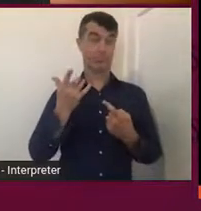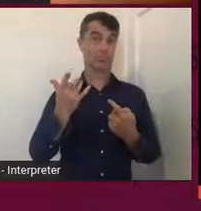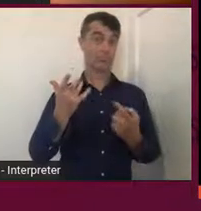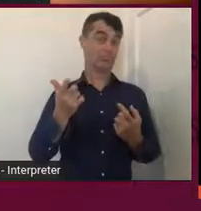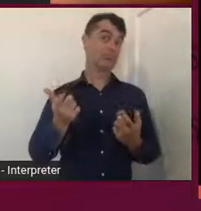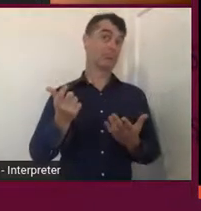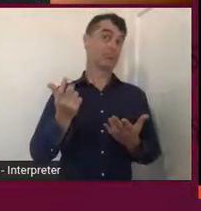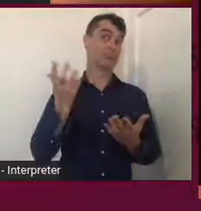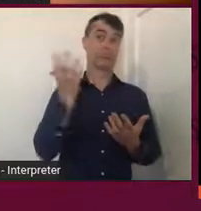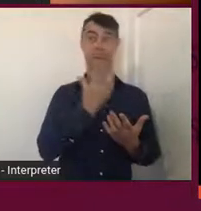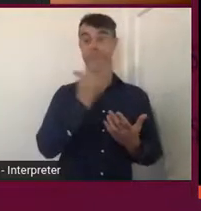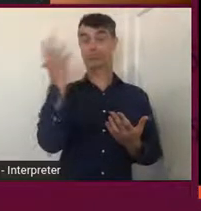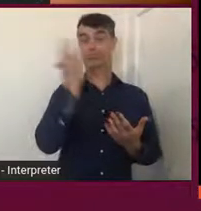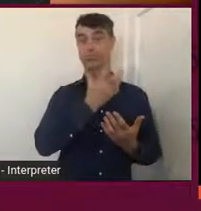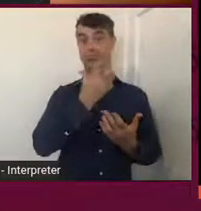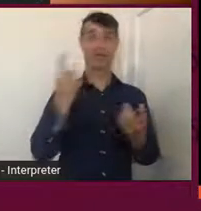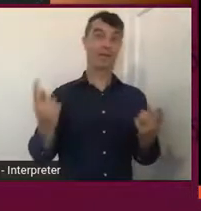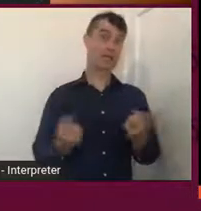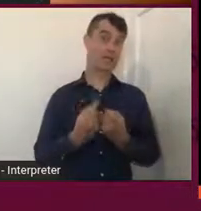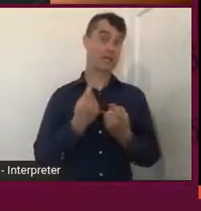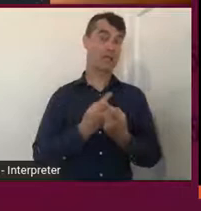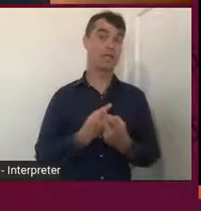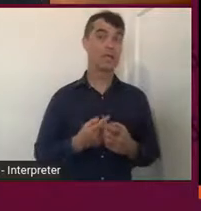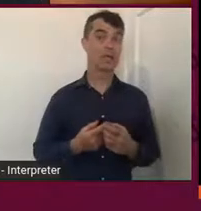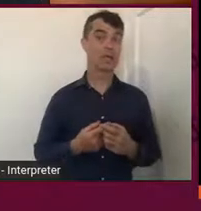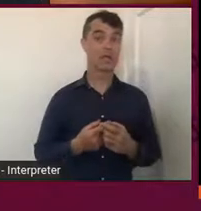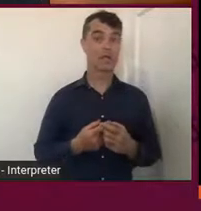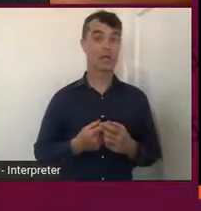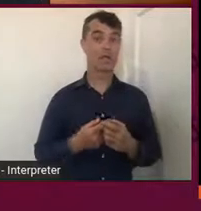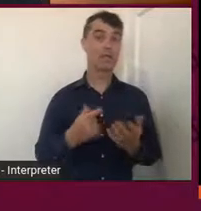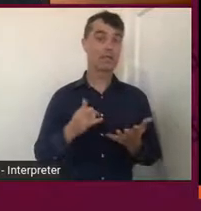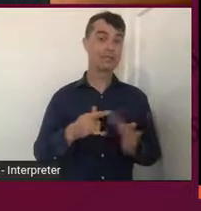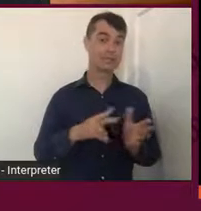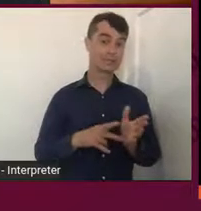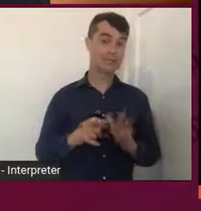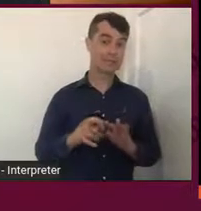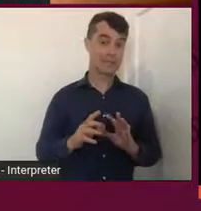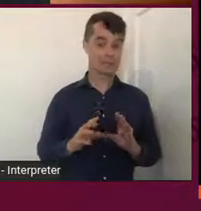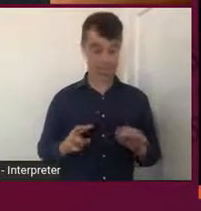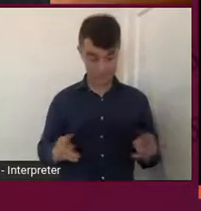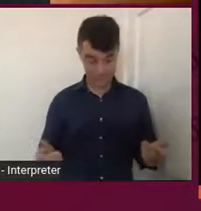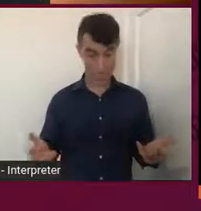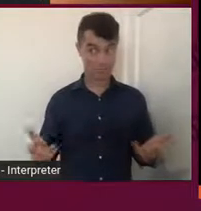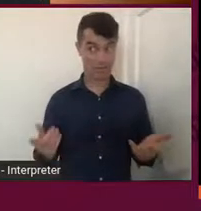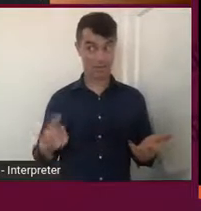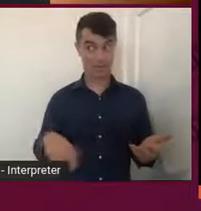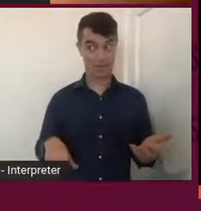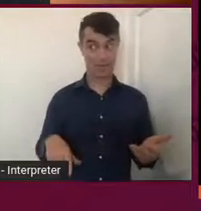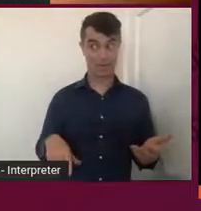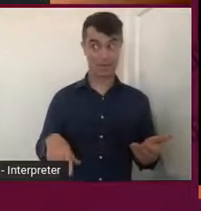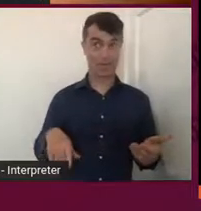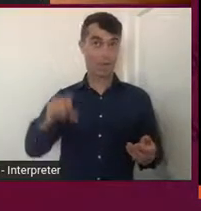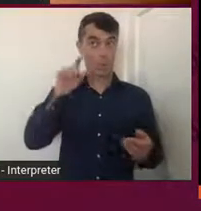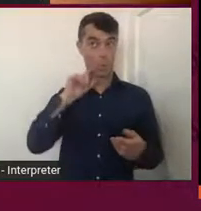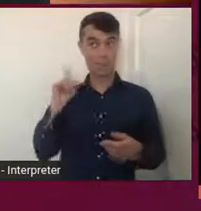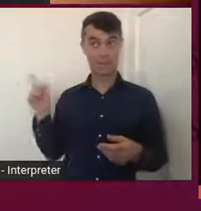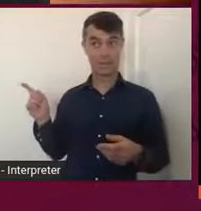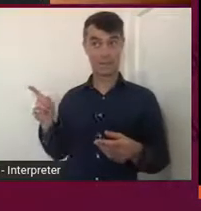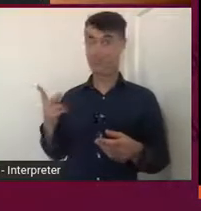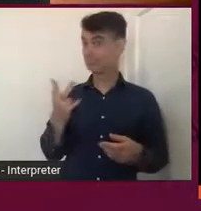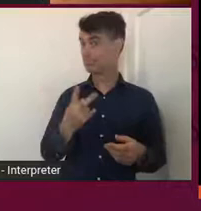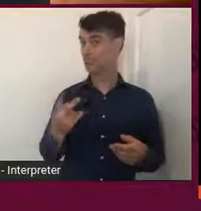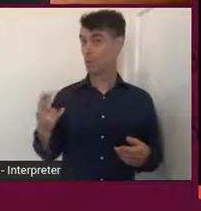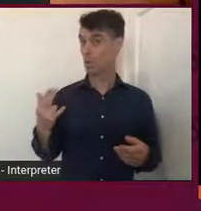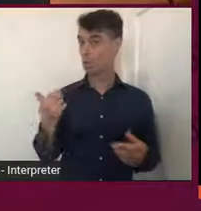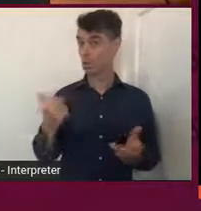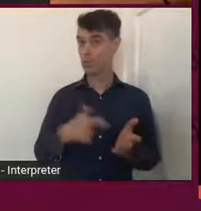huge thing. It's like surrounded by sand and also water, which are both, you know, very good at putting out fires. But